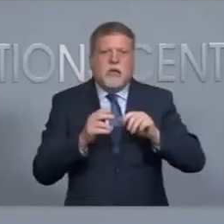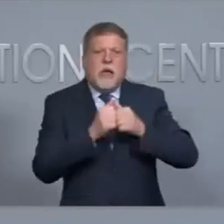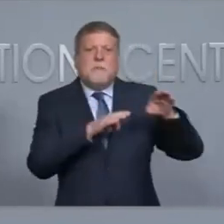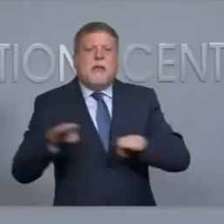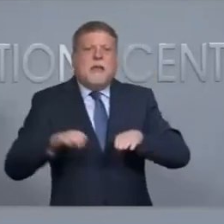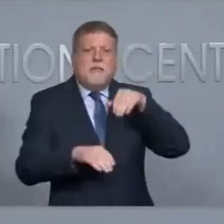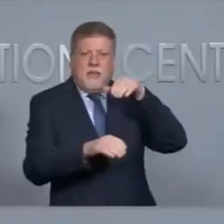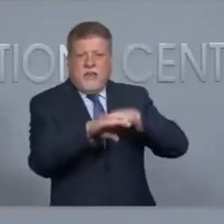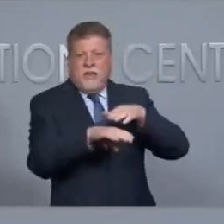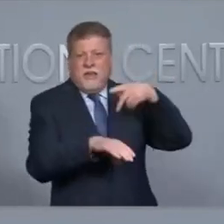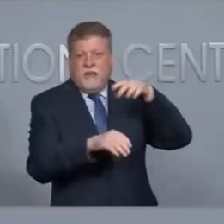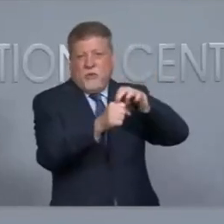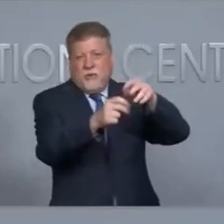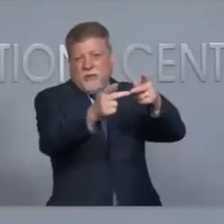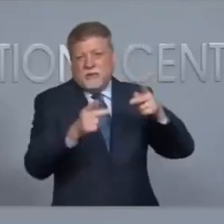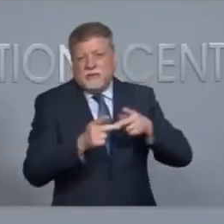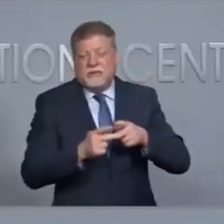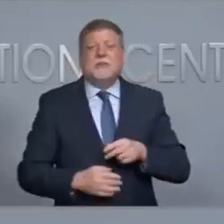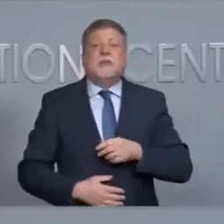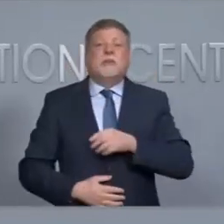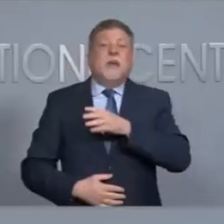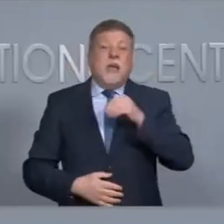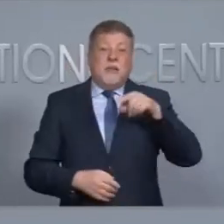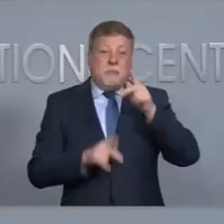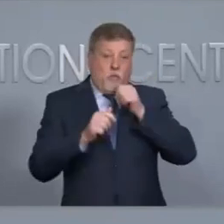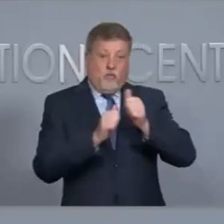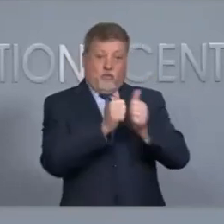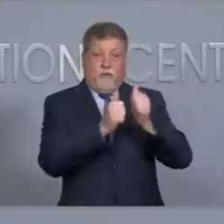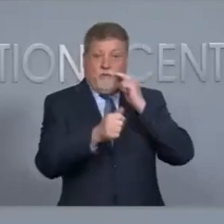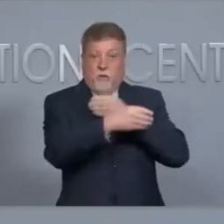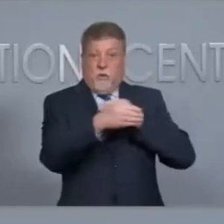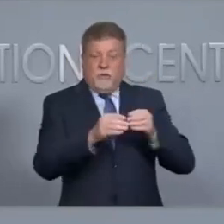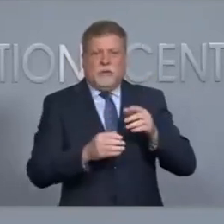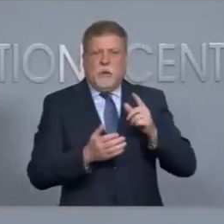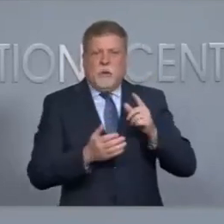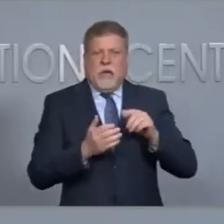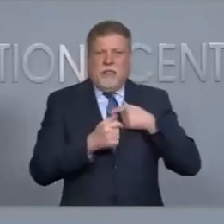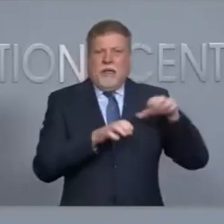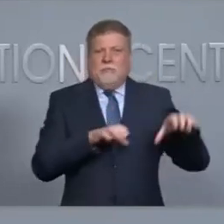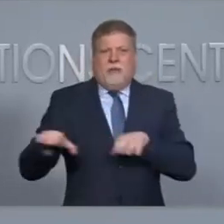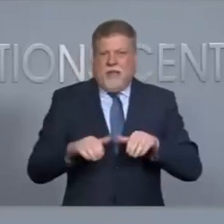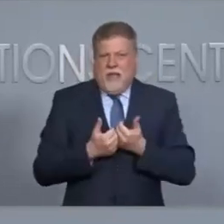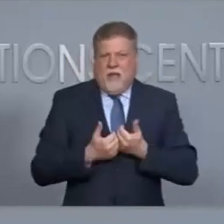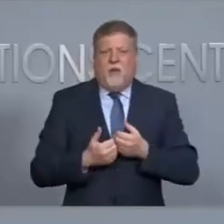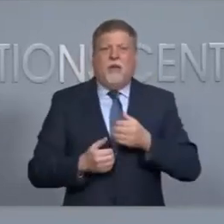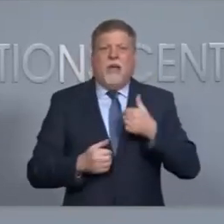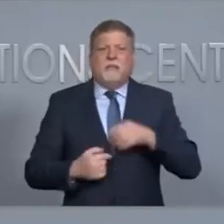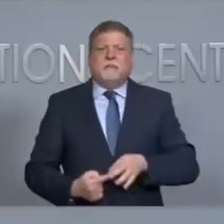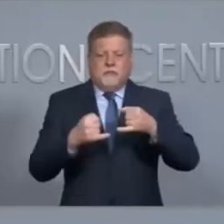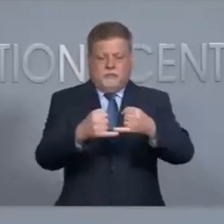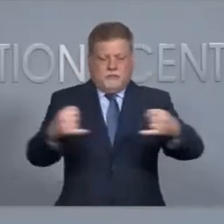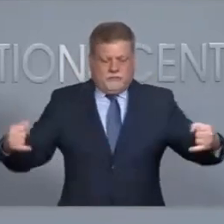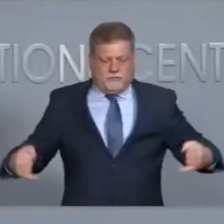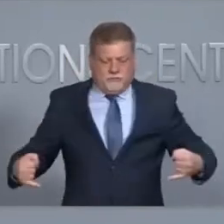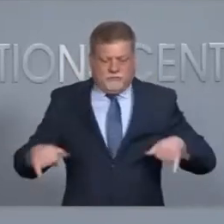campaigners are, what they're subject to. The buffer zone, where no one can enter that space other than